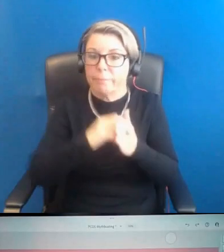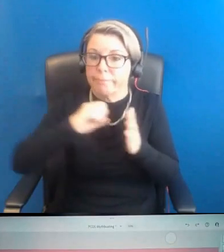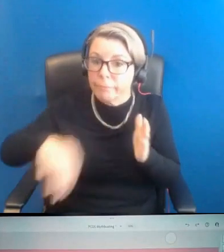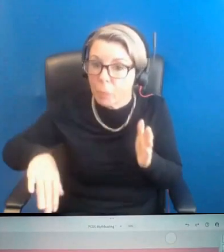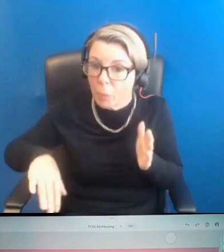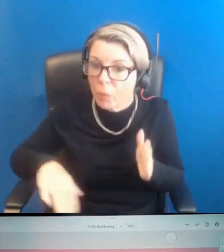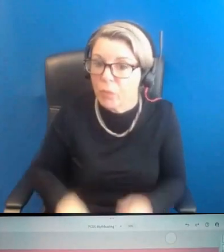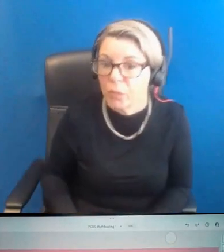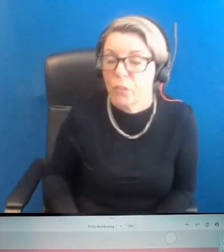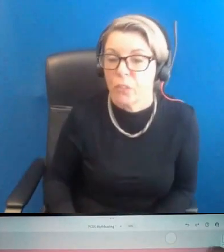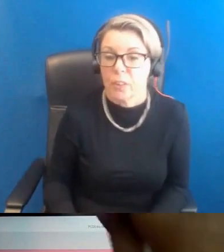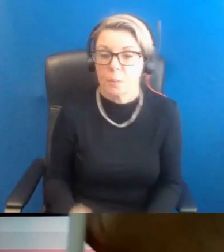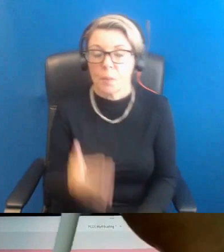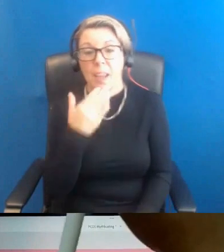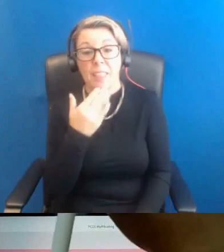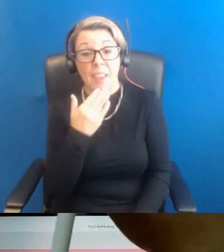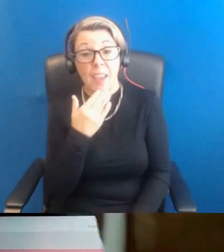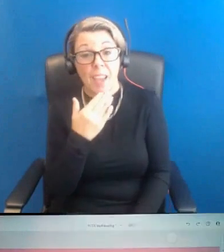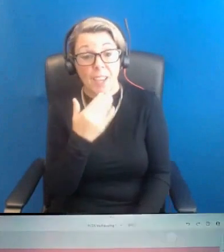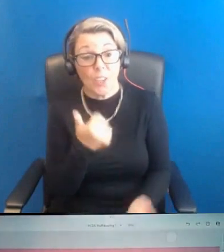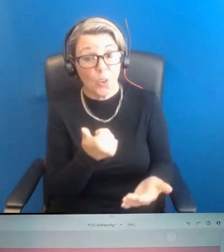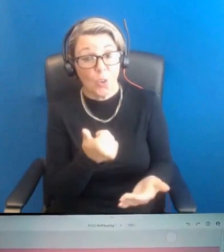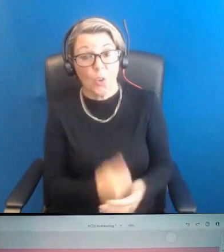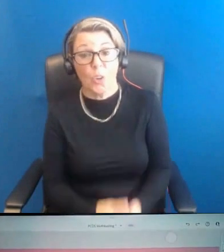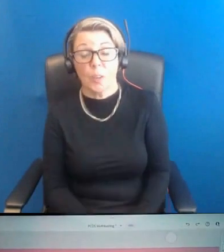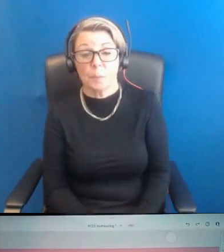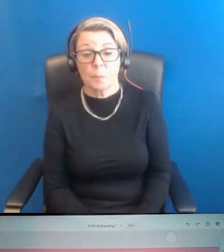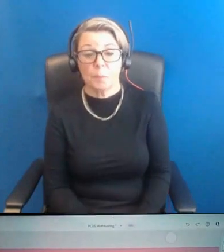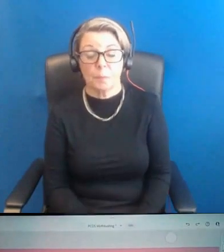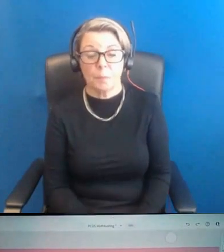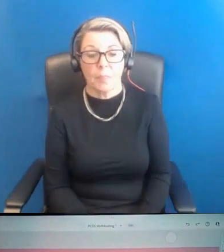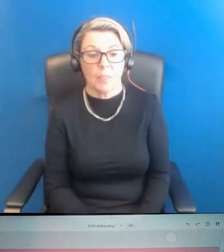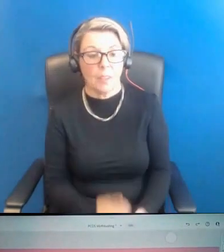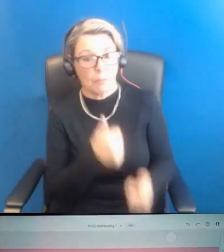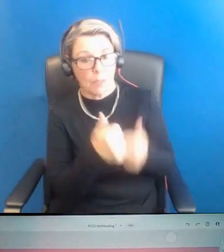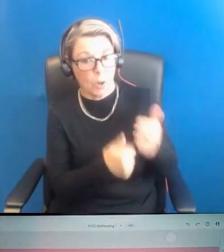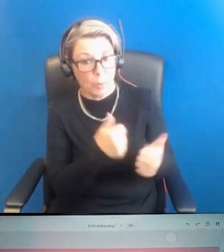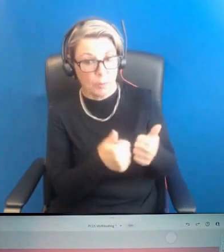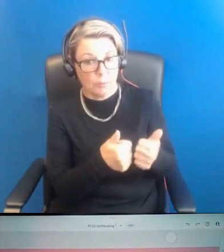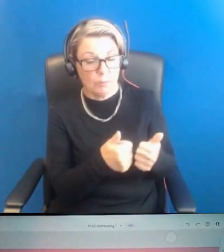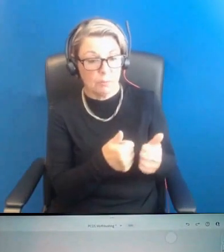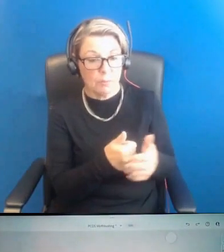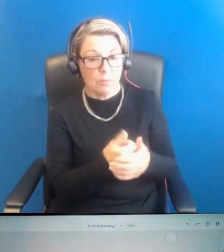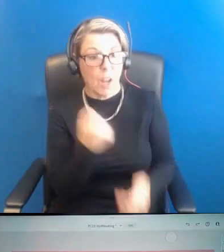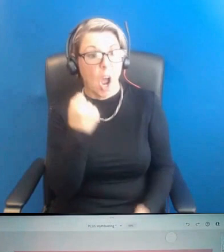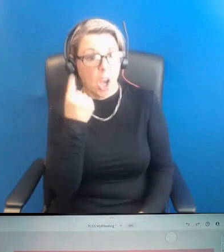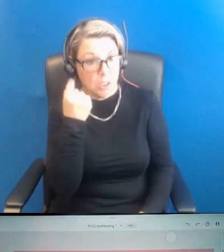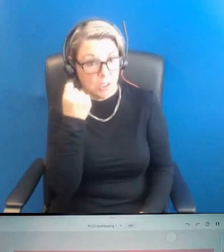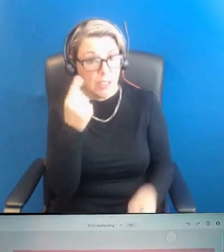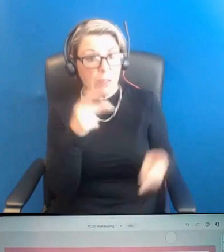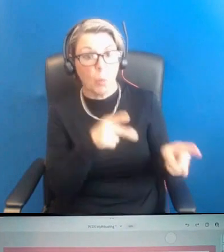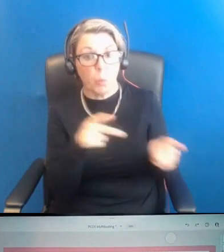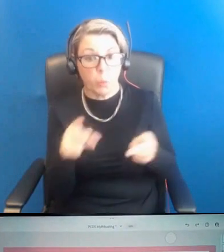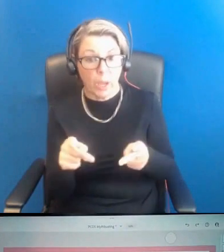Oh, and thanks. Thanks very much for that. And can I compliment you in the very understandable way that